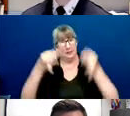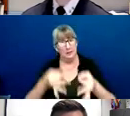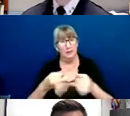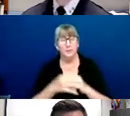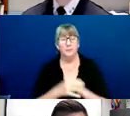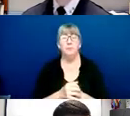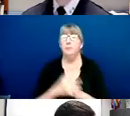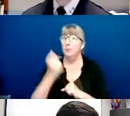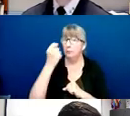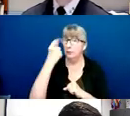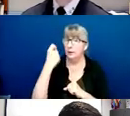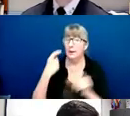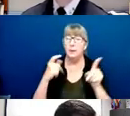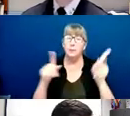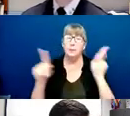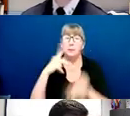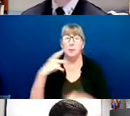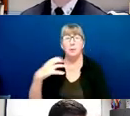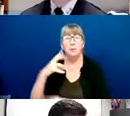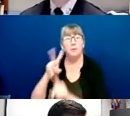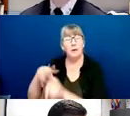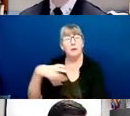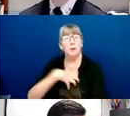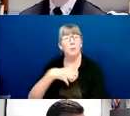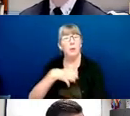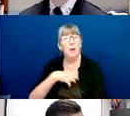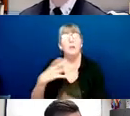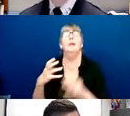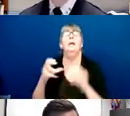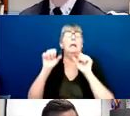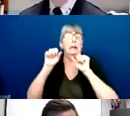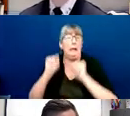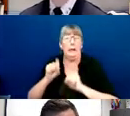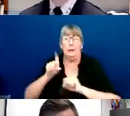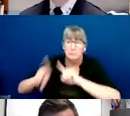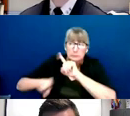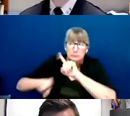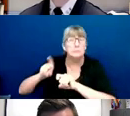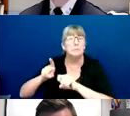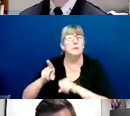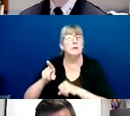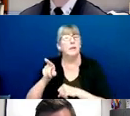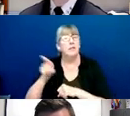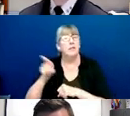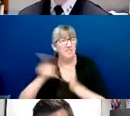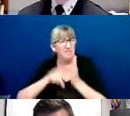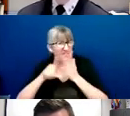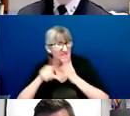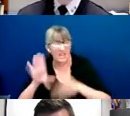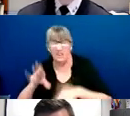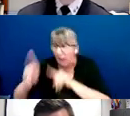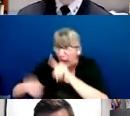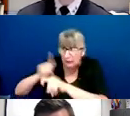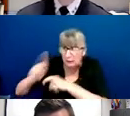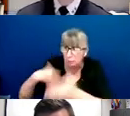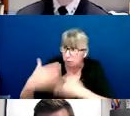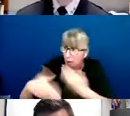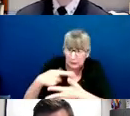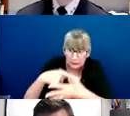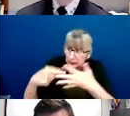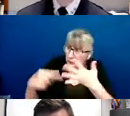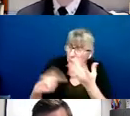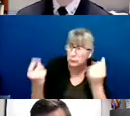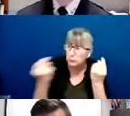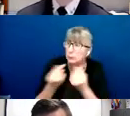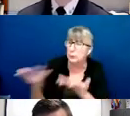complainants are welcome to ask questions of their investigator of where they are in this process. Complainants are informed